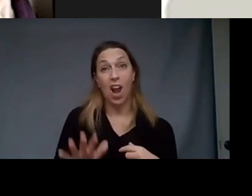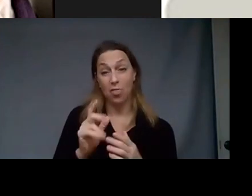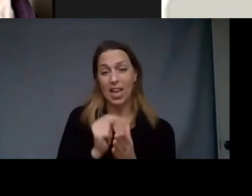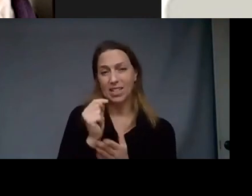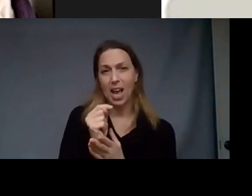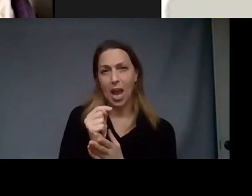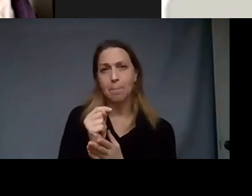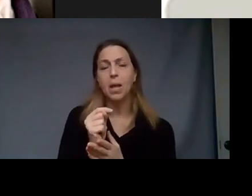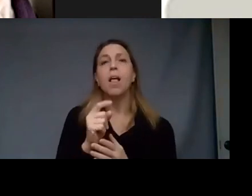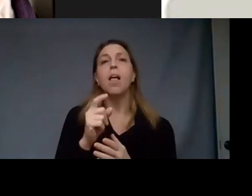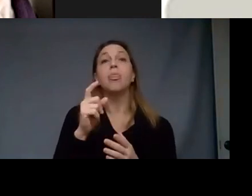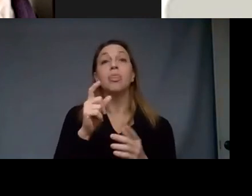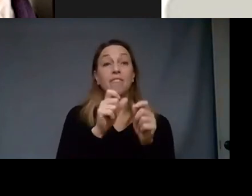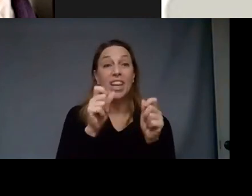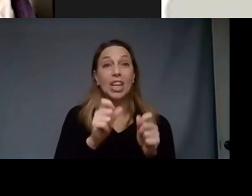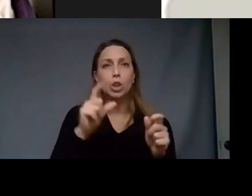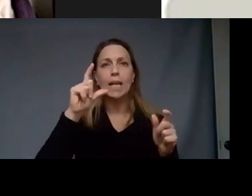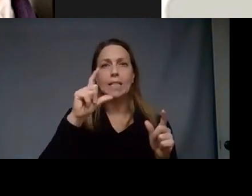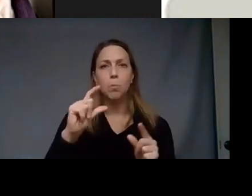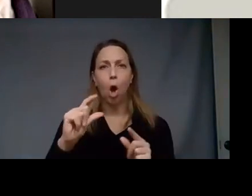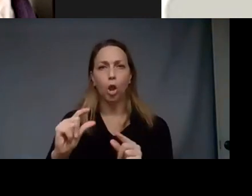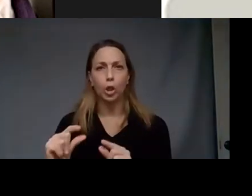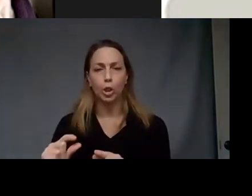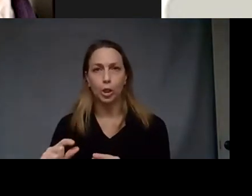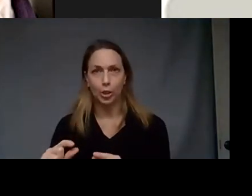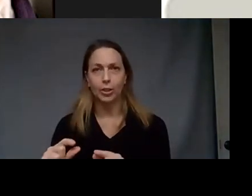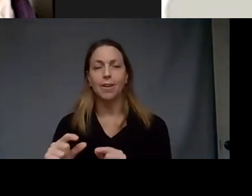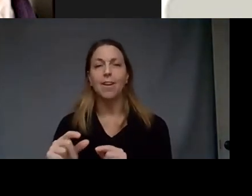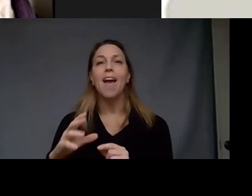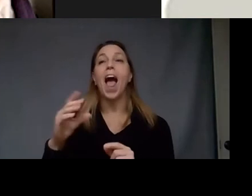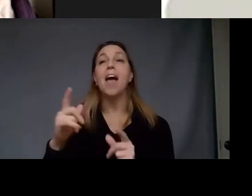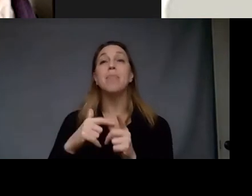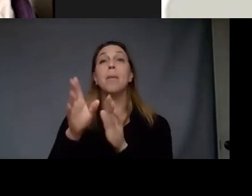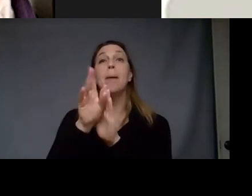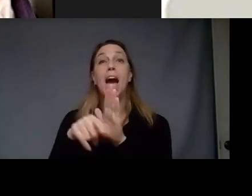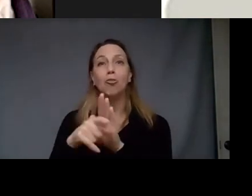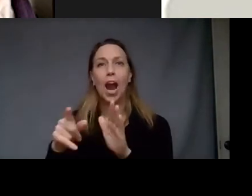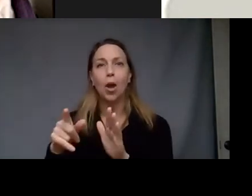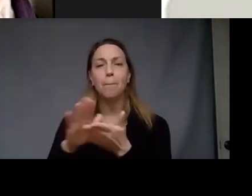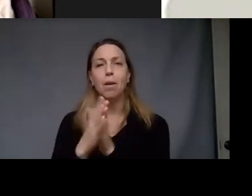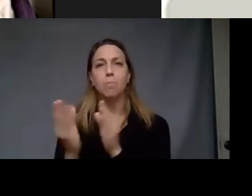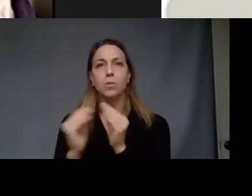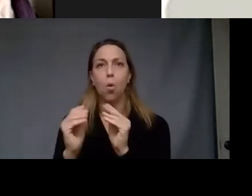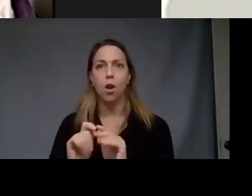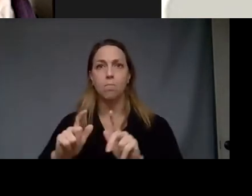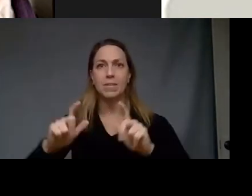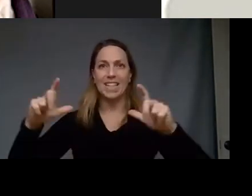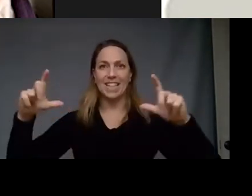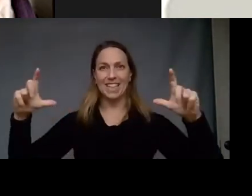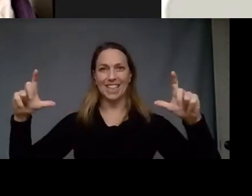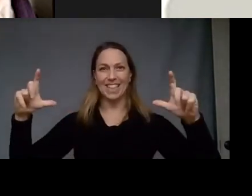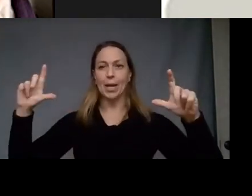gets smaller and the landscape became more dominant and